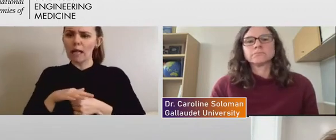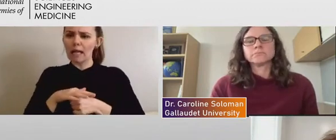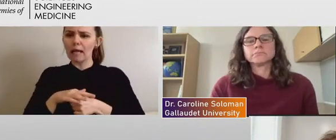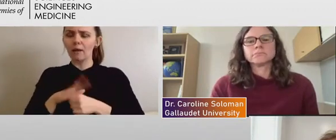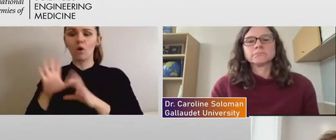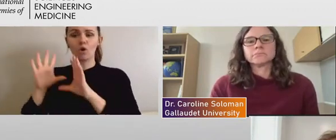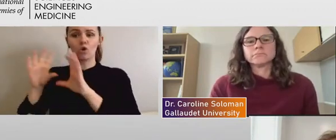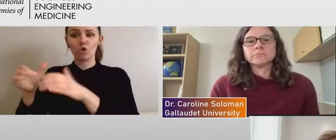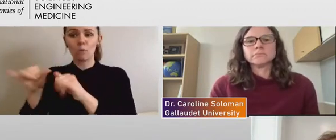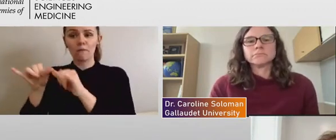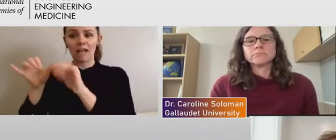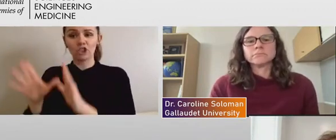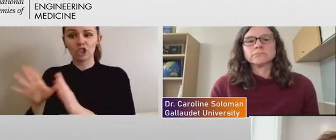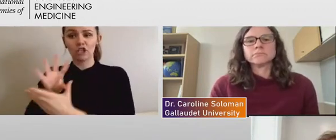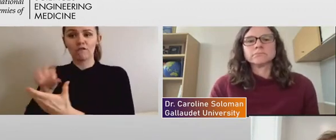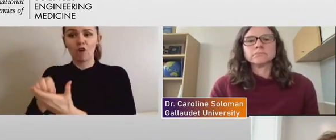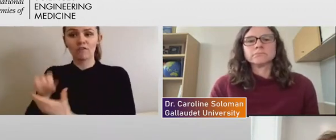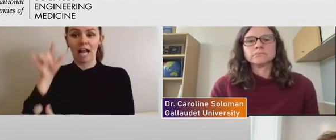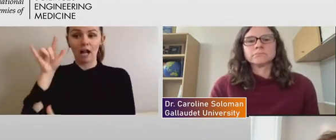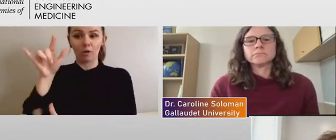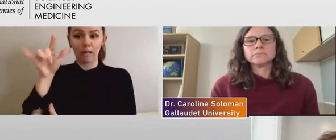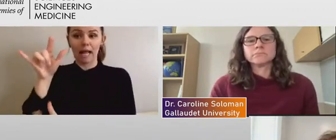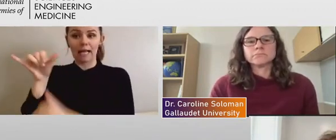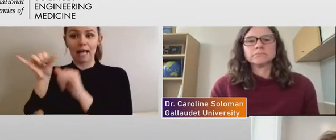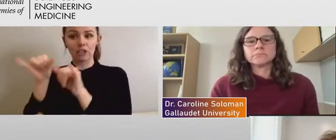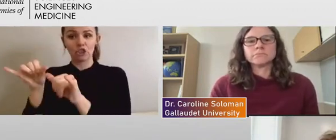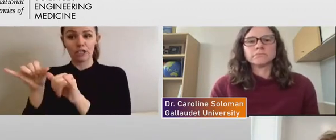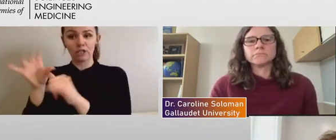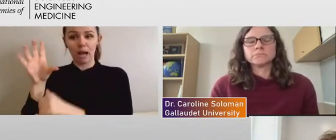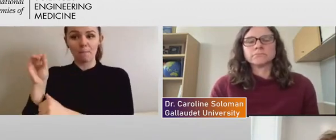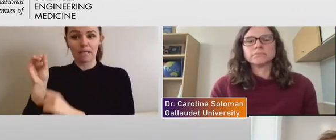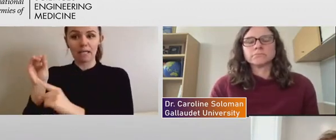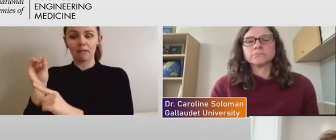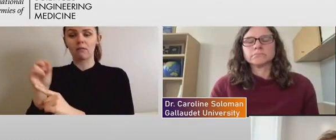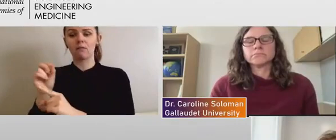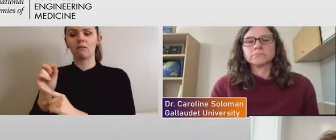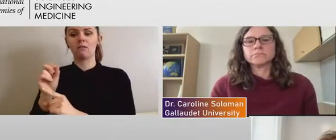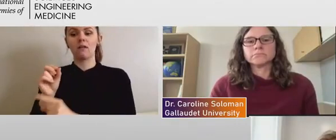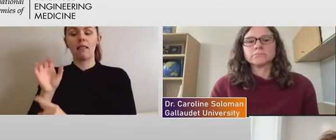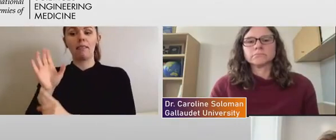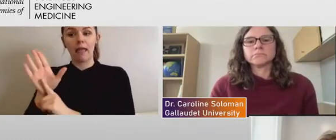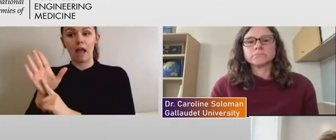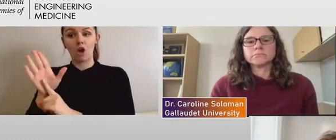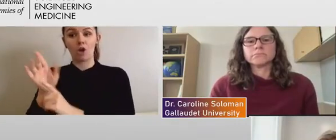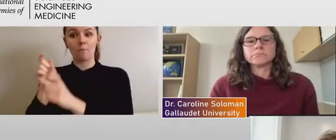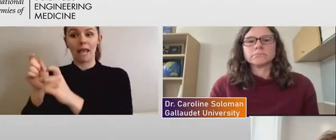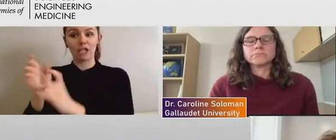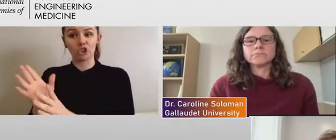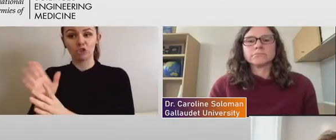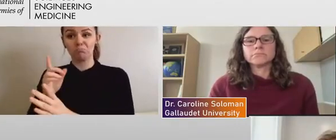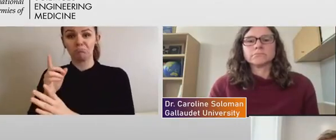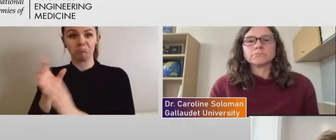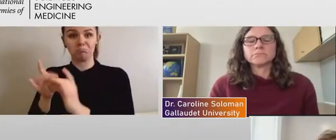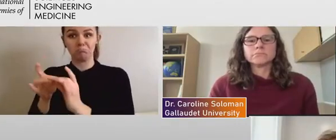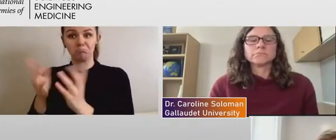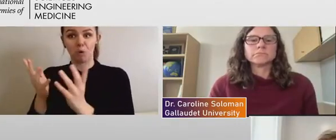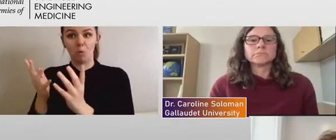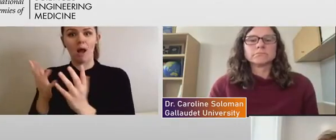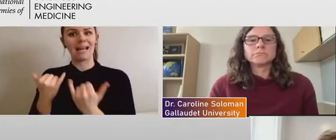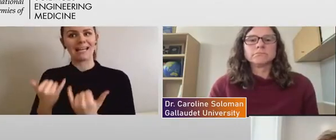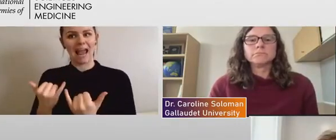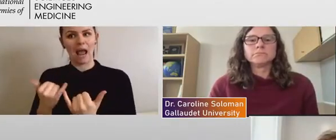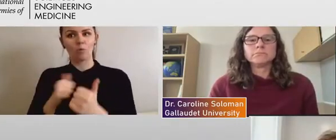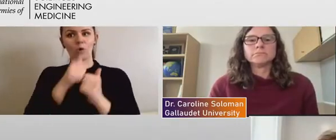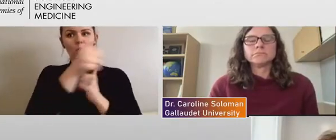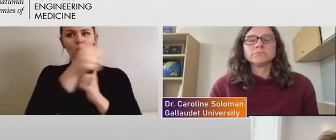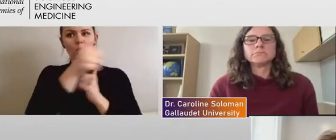manufacturing, uh, companies, uh, the manager is saying that they're more productive now that they're working at